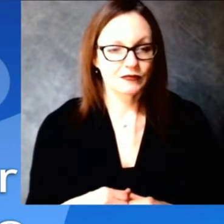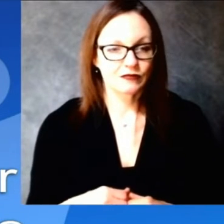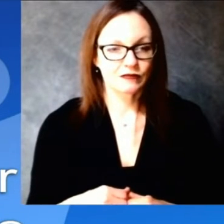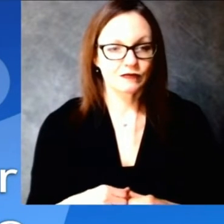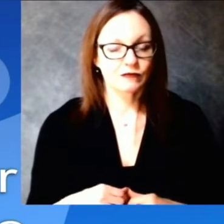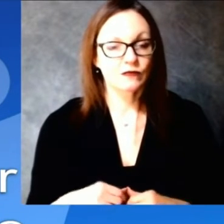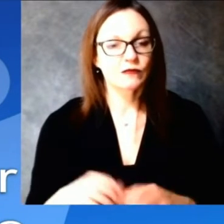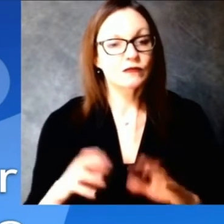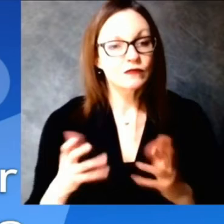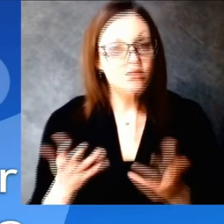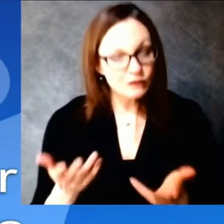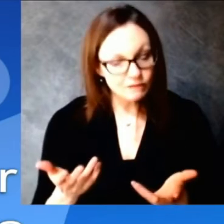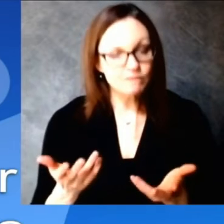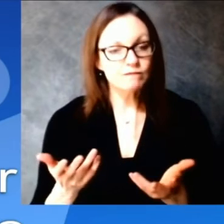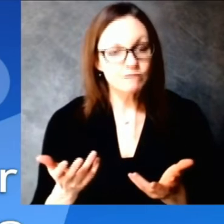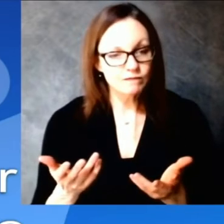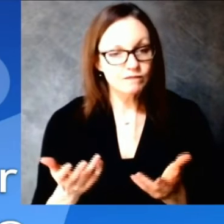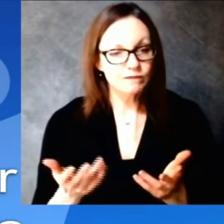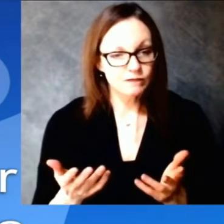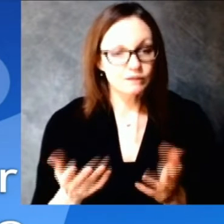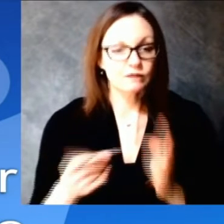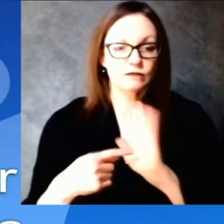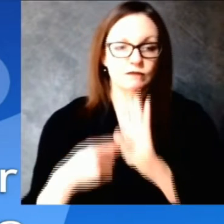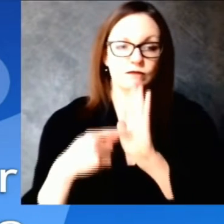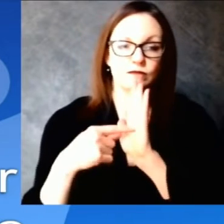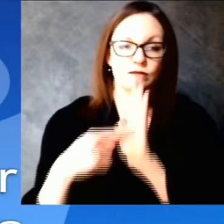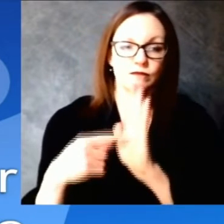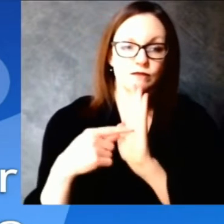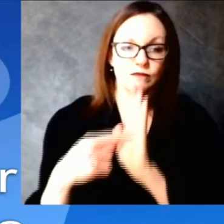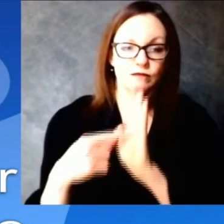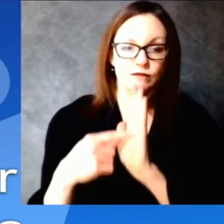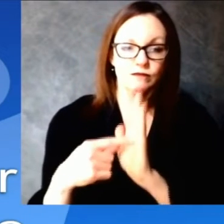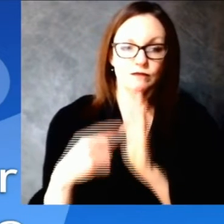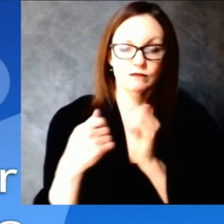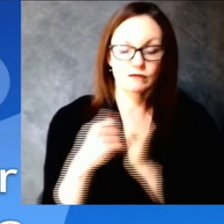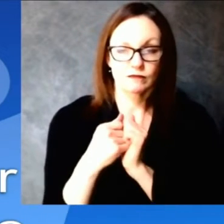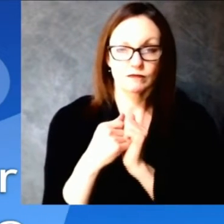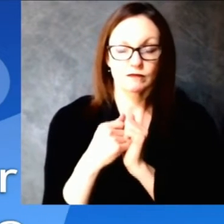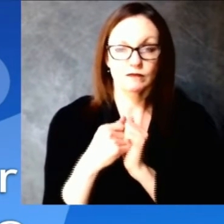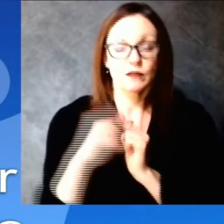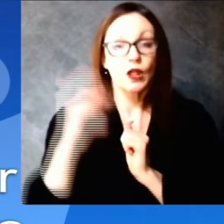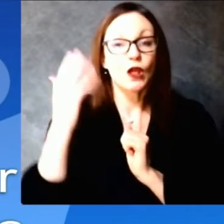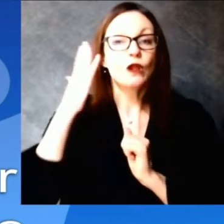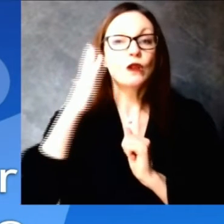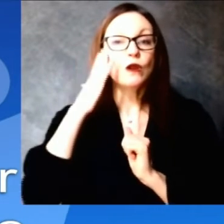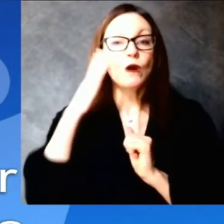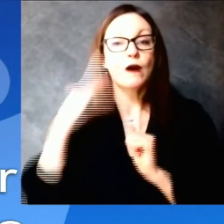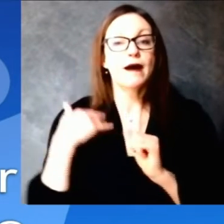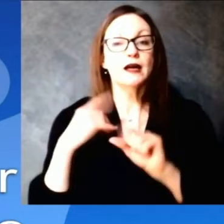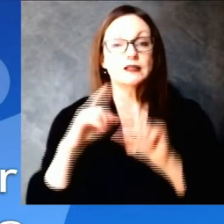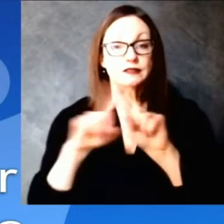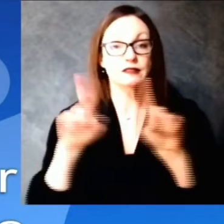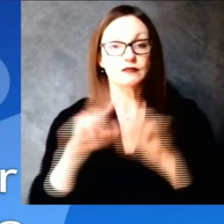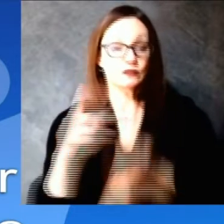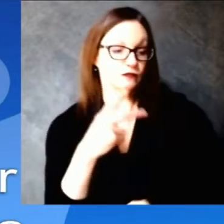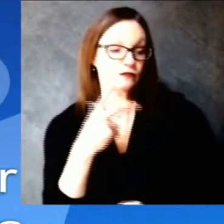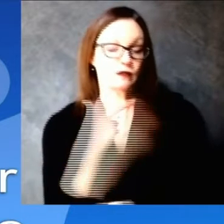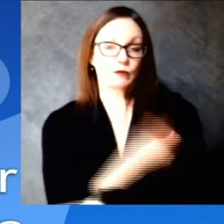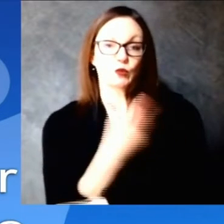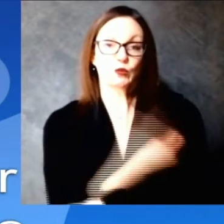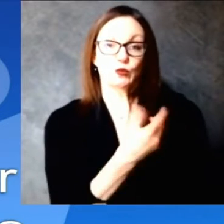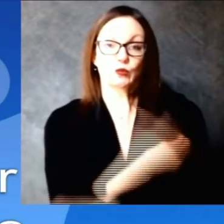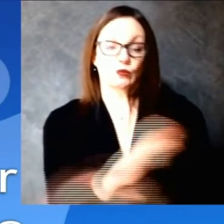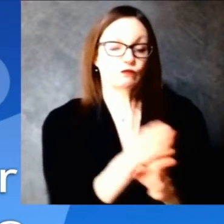or sometimes decades from the start of distribution before a virus is uh fully under control and of course many of those vaccines are still administered worldwide